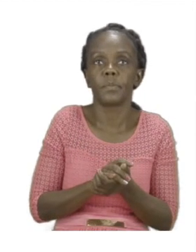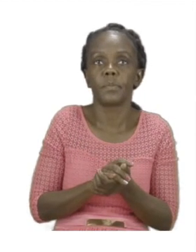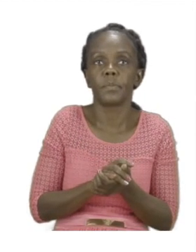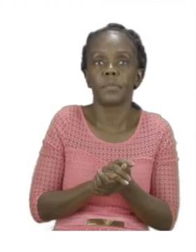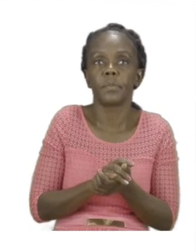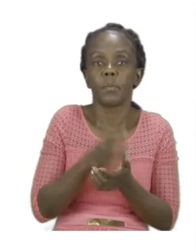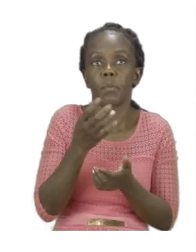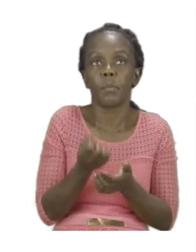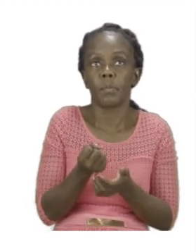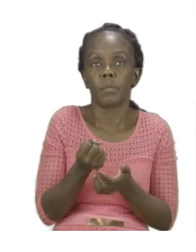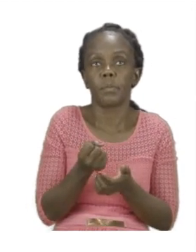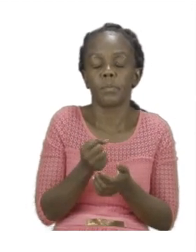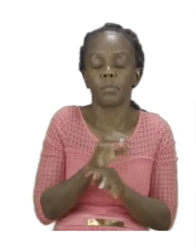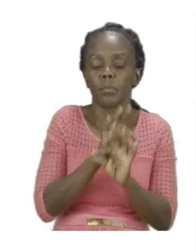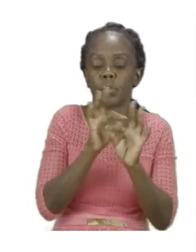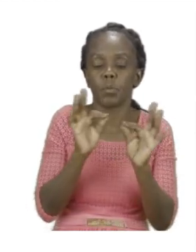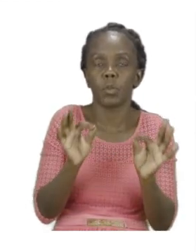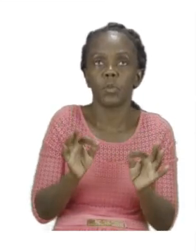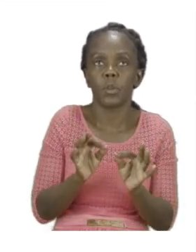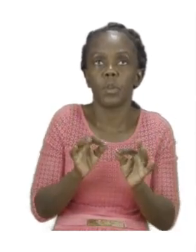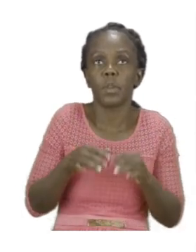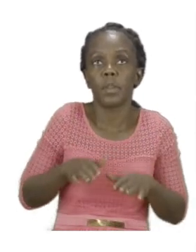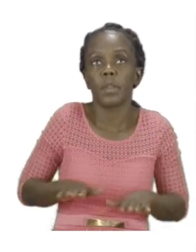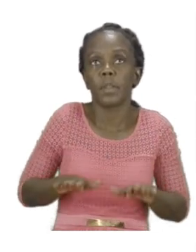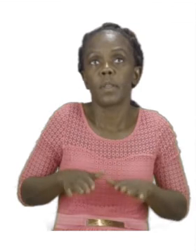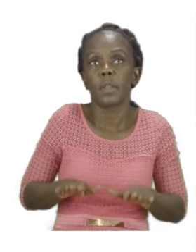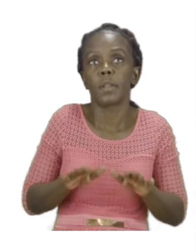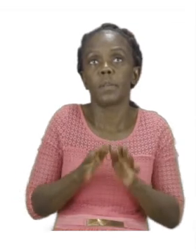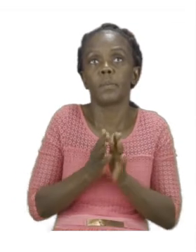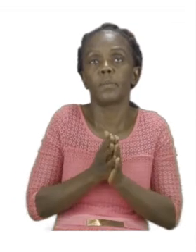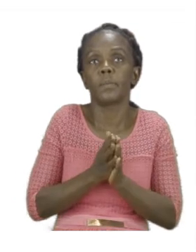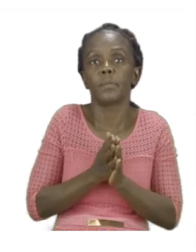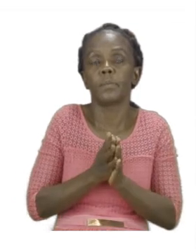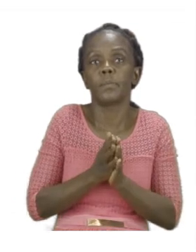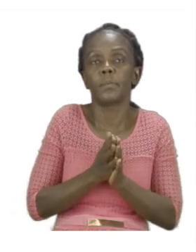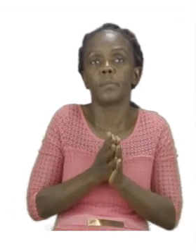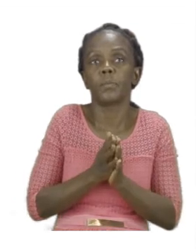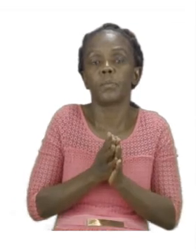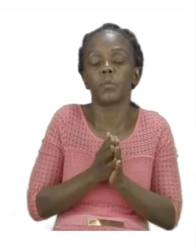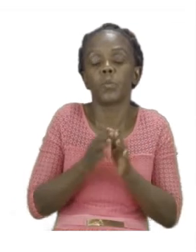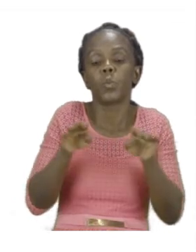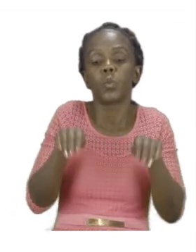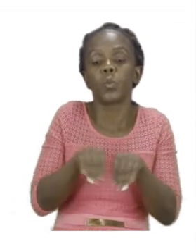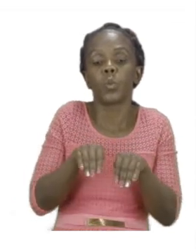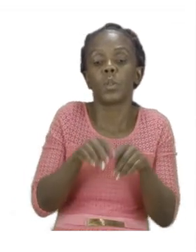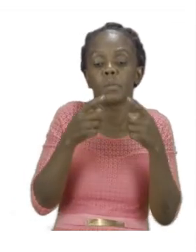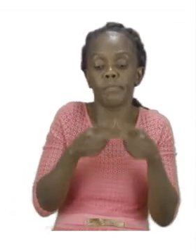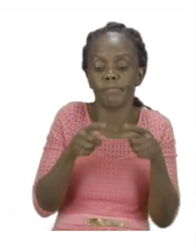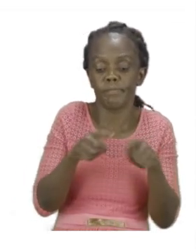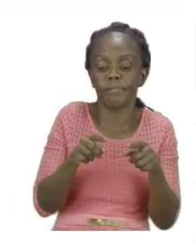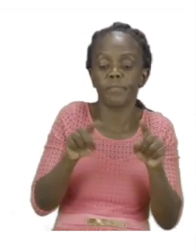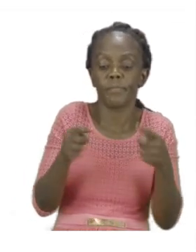we have a beautiful girl who seems to be doing activities. The first one you can see that she is